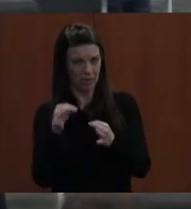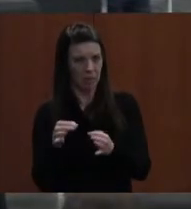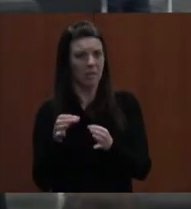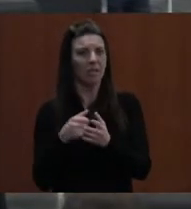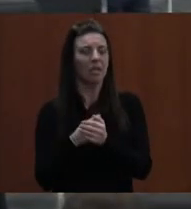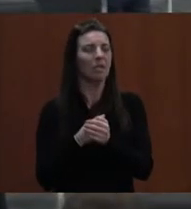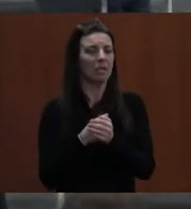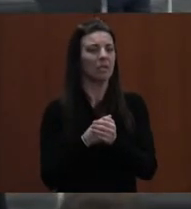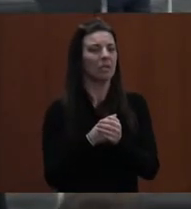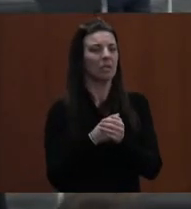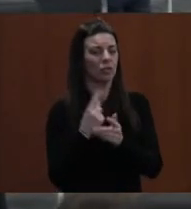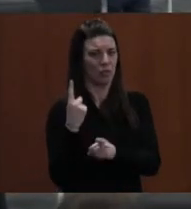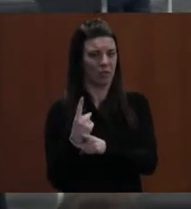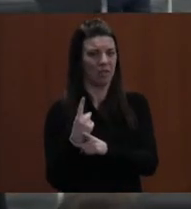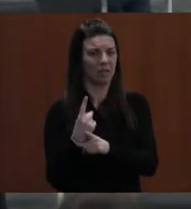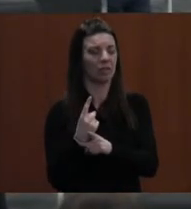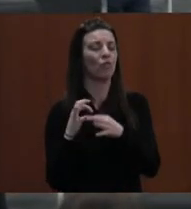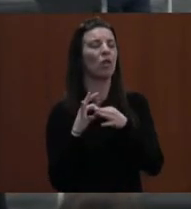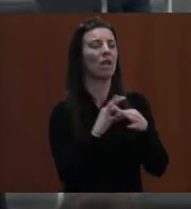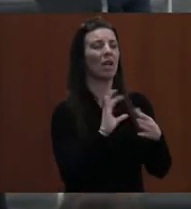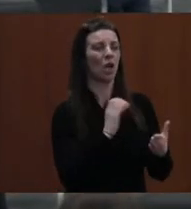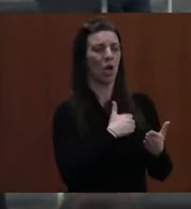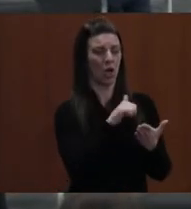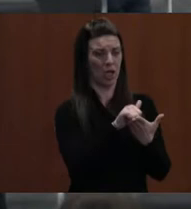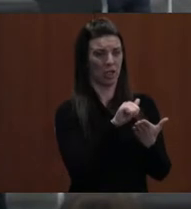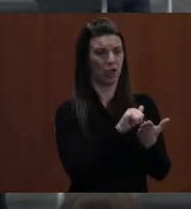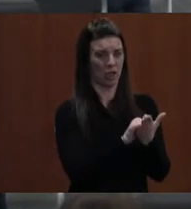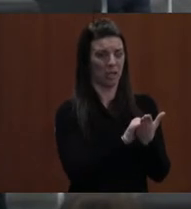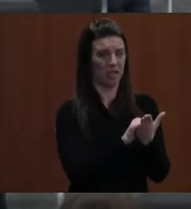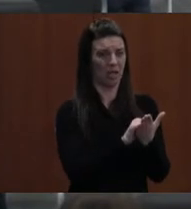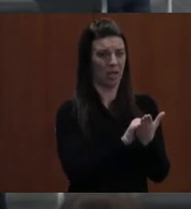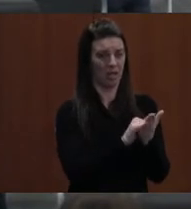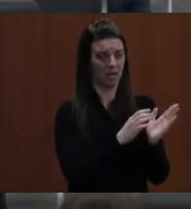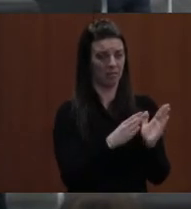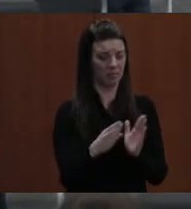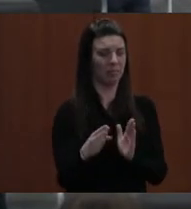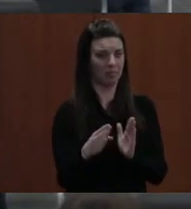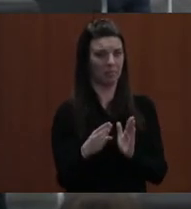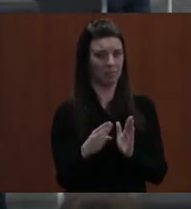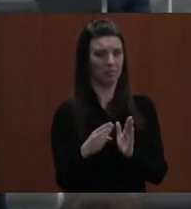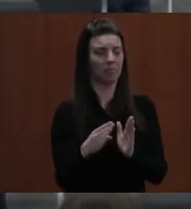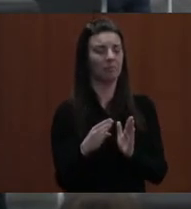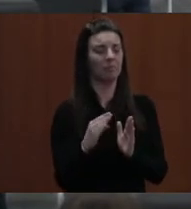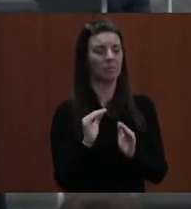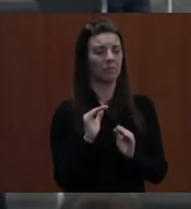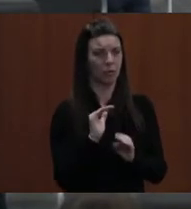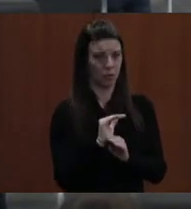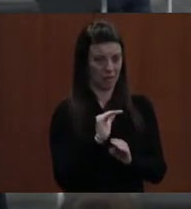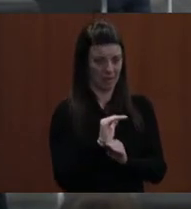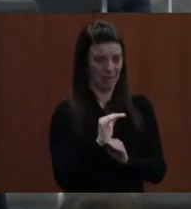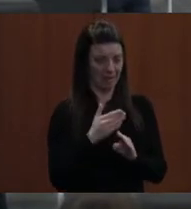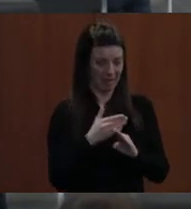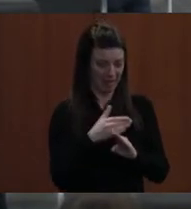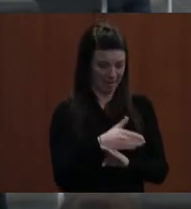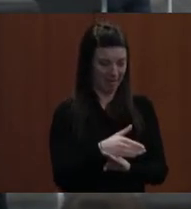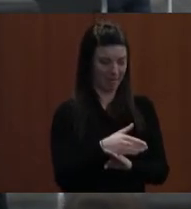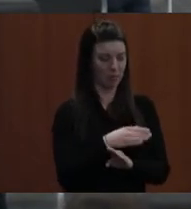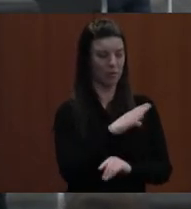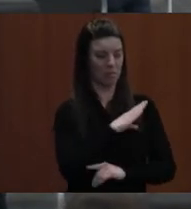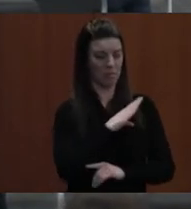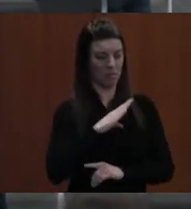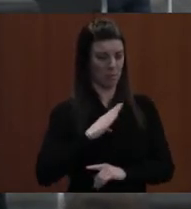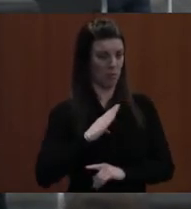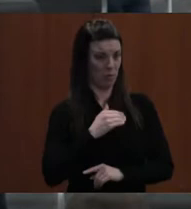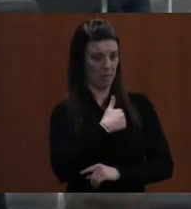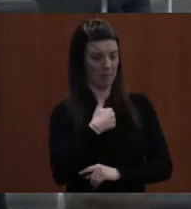With regard to our agenda, following Board Member response to public